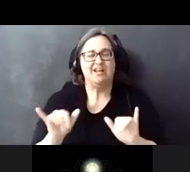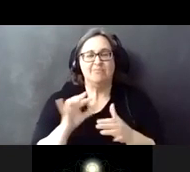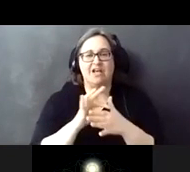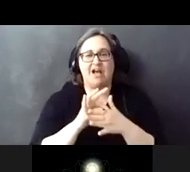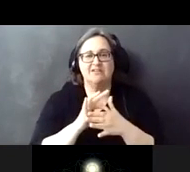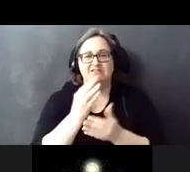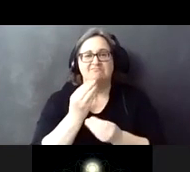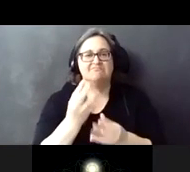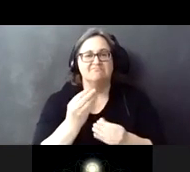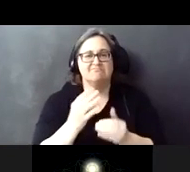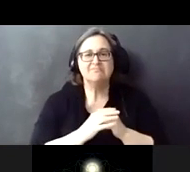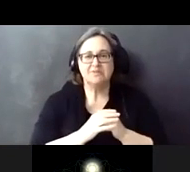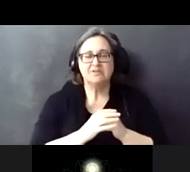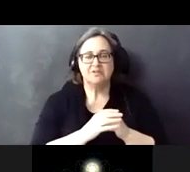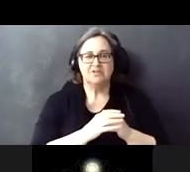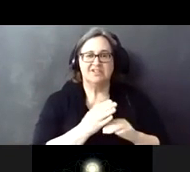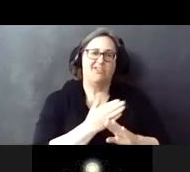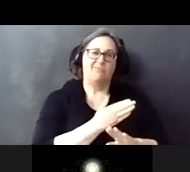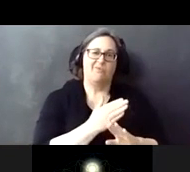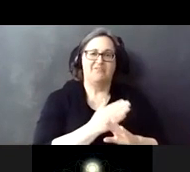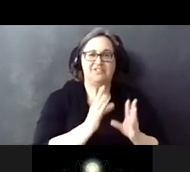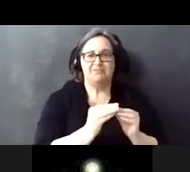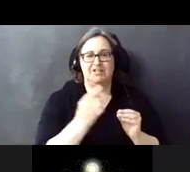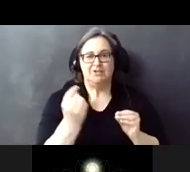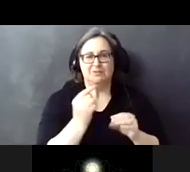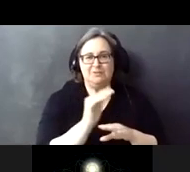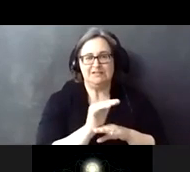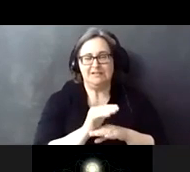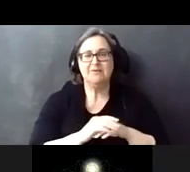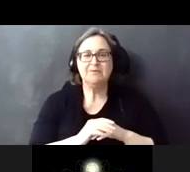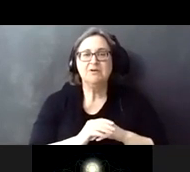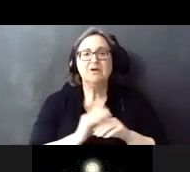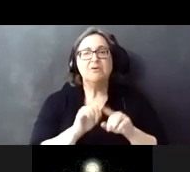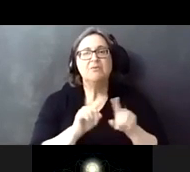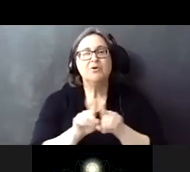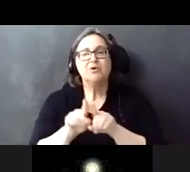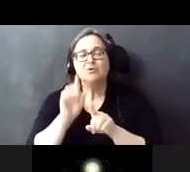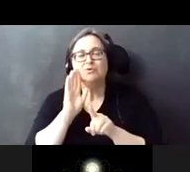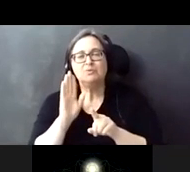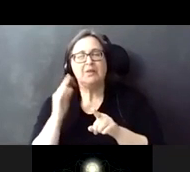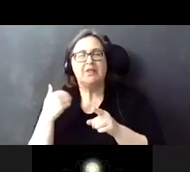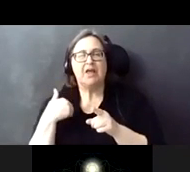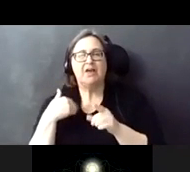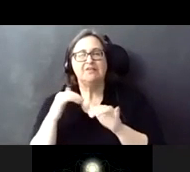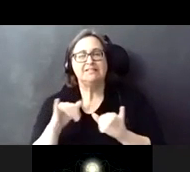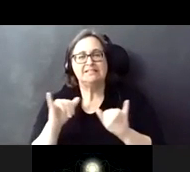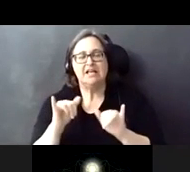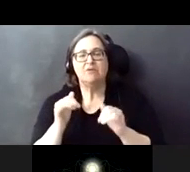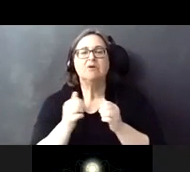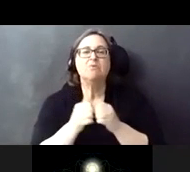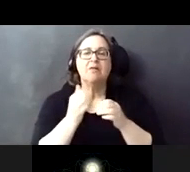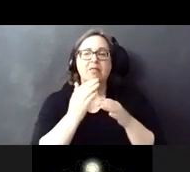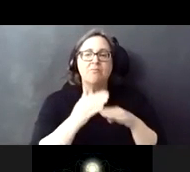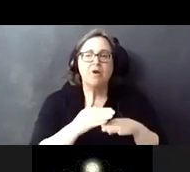as the previous meeting we had on Tuesday, but we're also going to have this, the same format with breakout